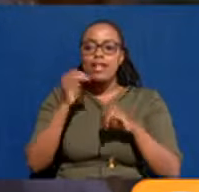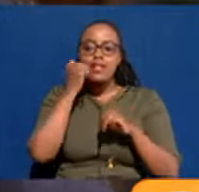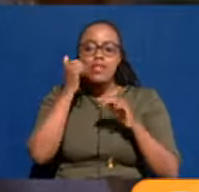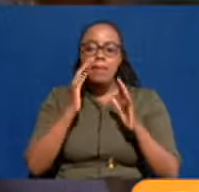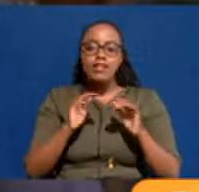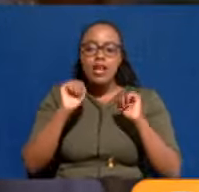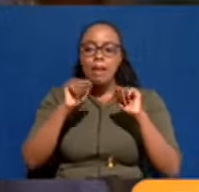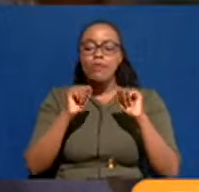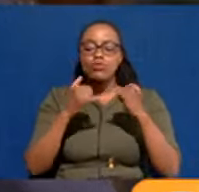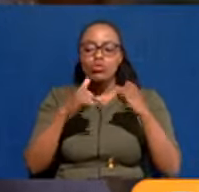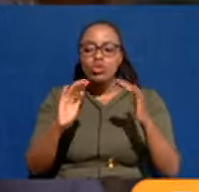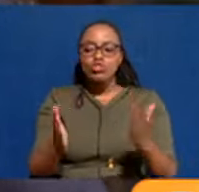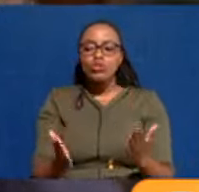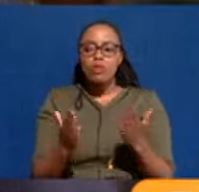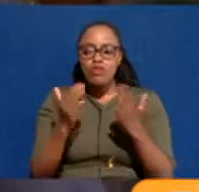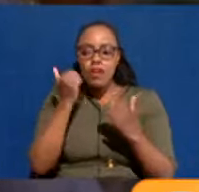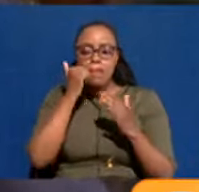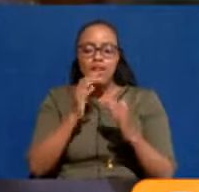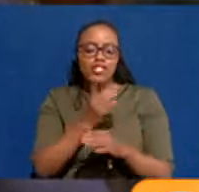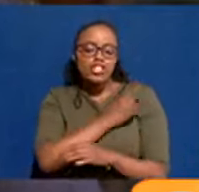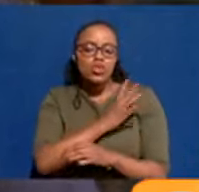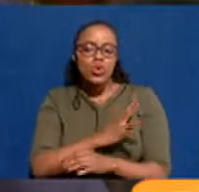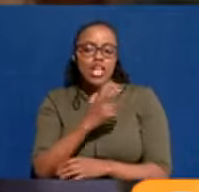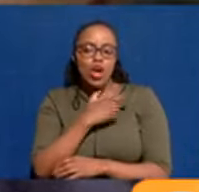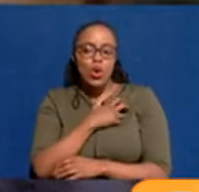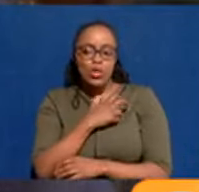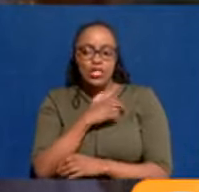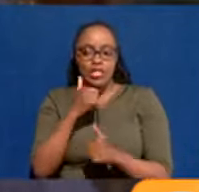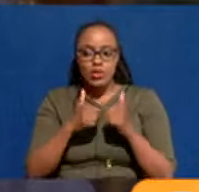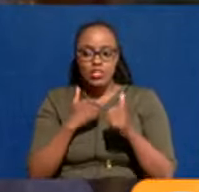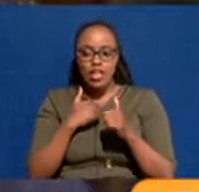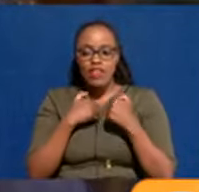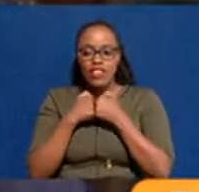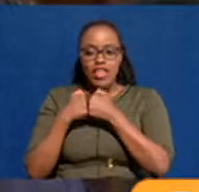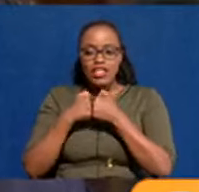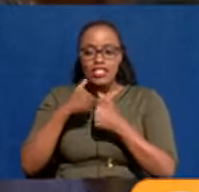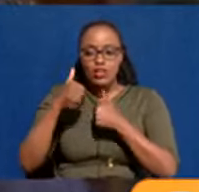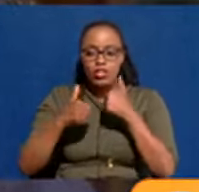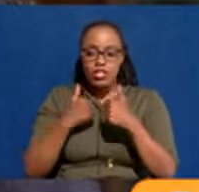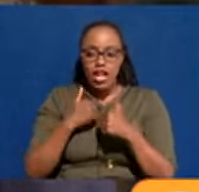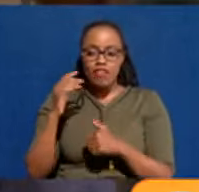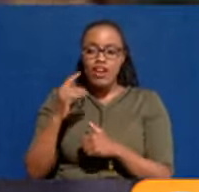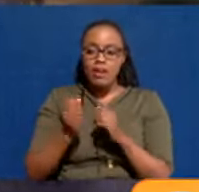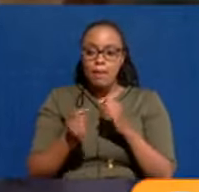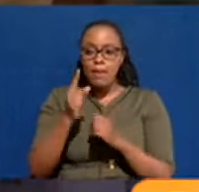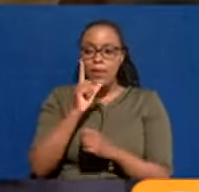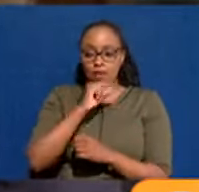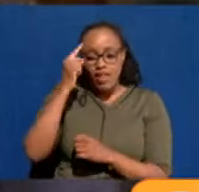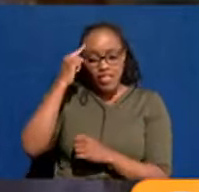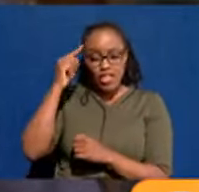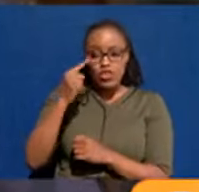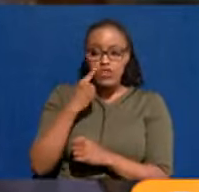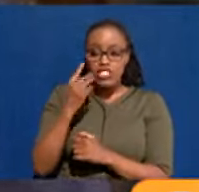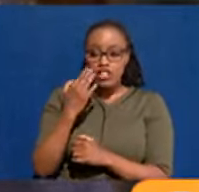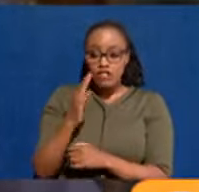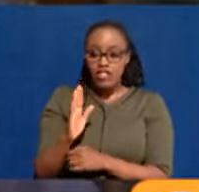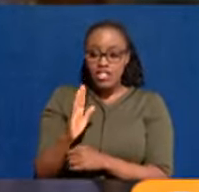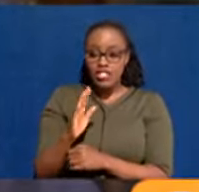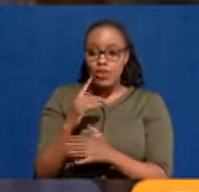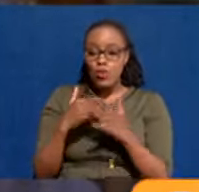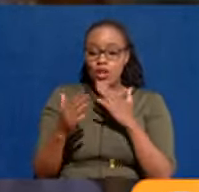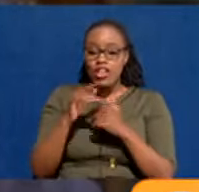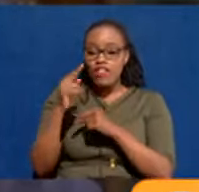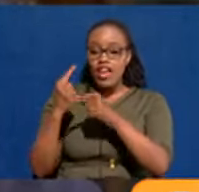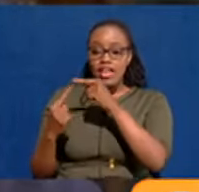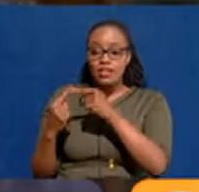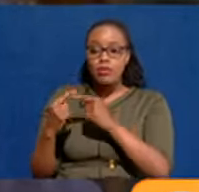and therefore you get better patient-doctor contact time, which is one of the challenges that you raise. And I think that's what you've seen, that's what you've